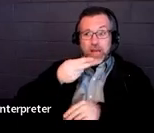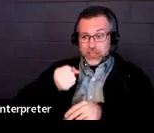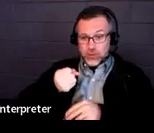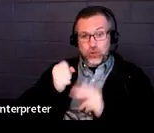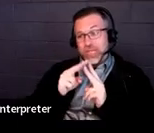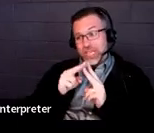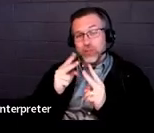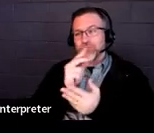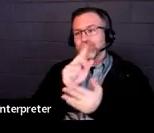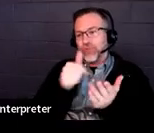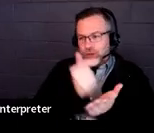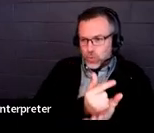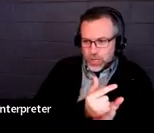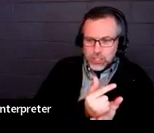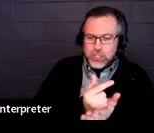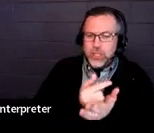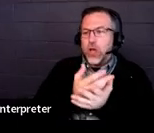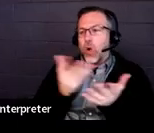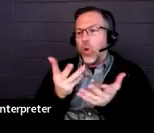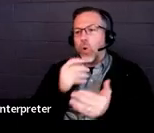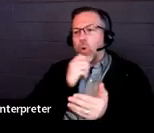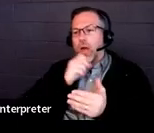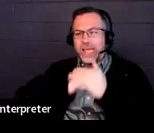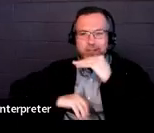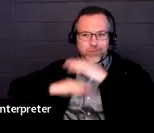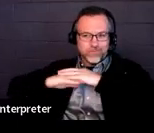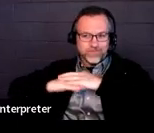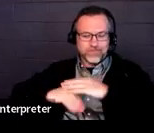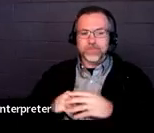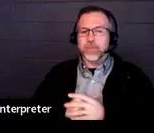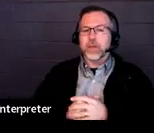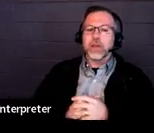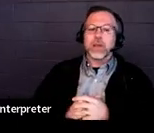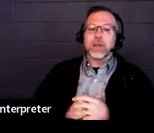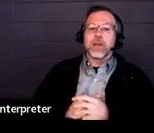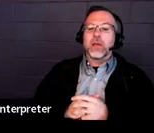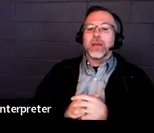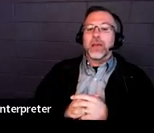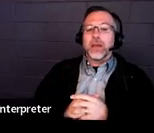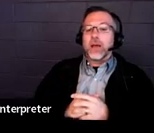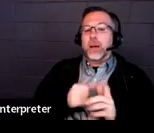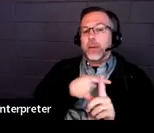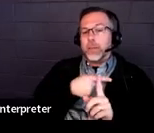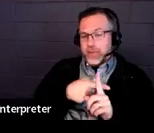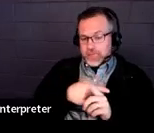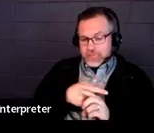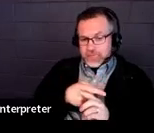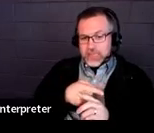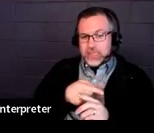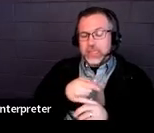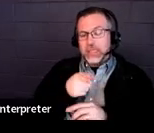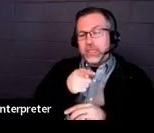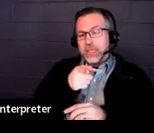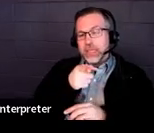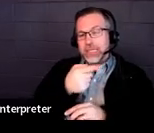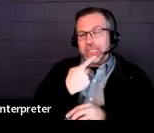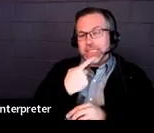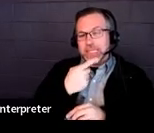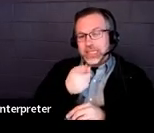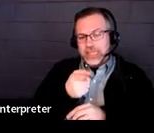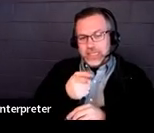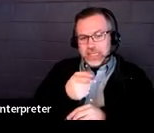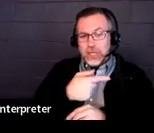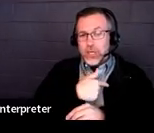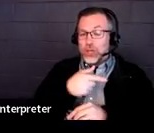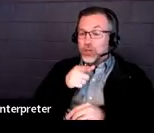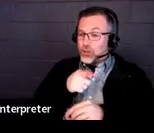or their exit date. And there's just a note here that is also stated in the procedural manual that it